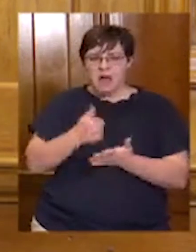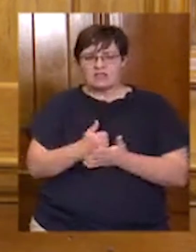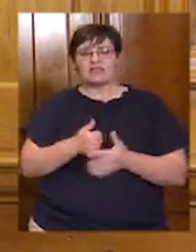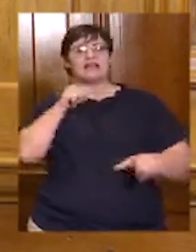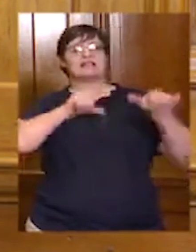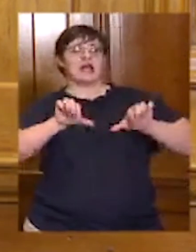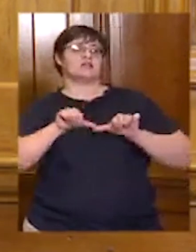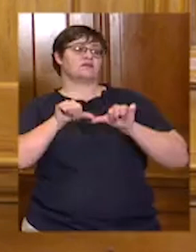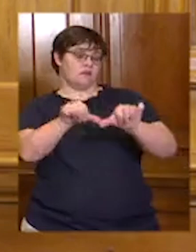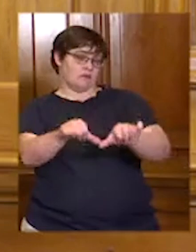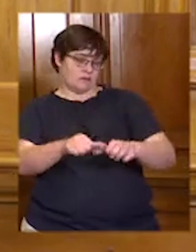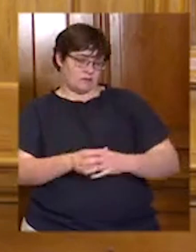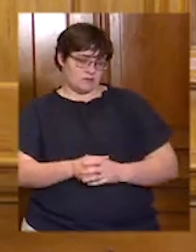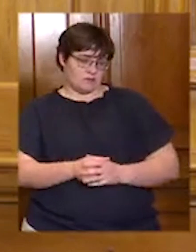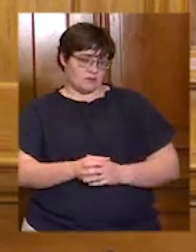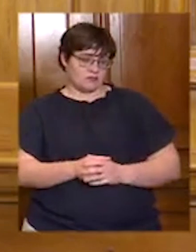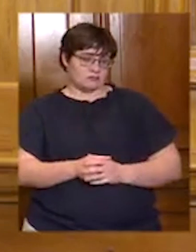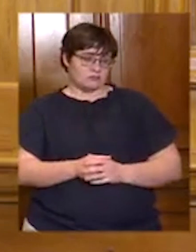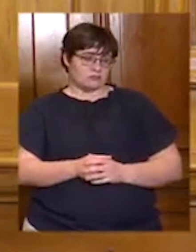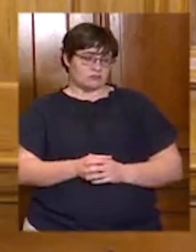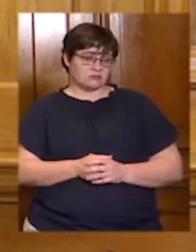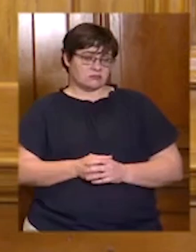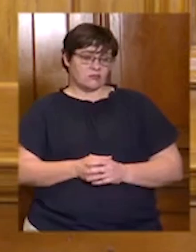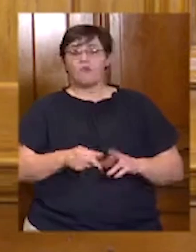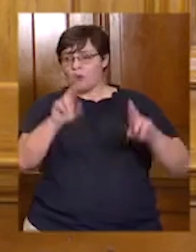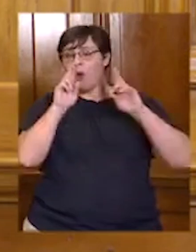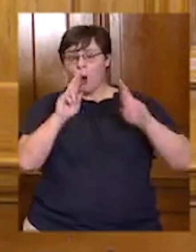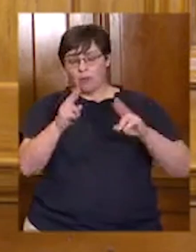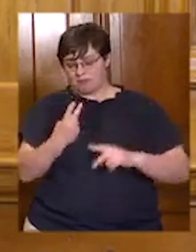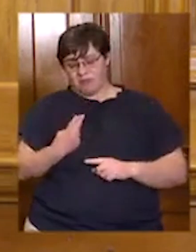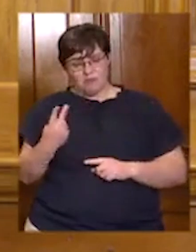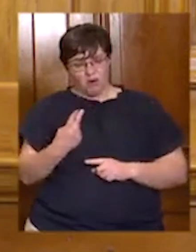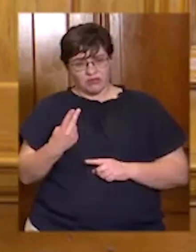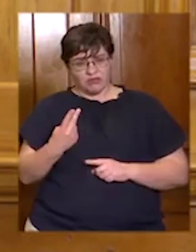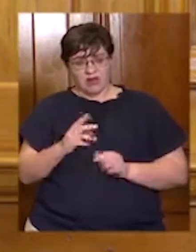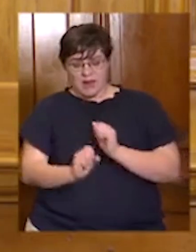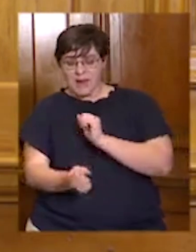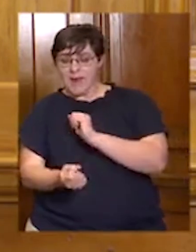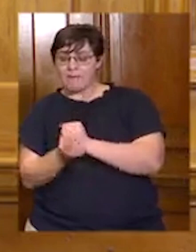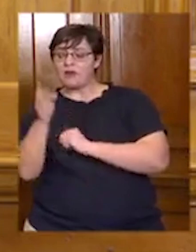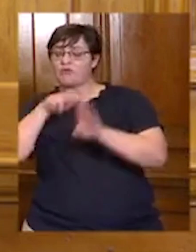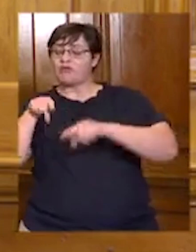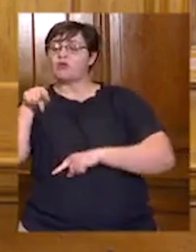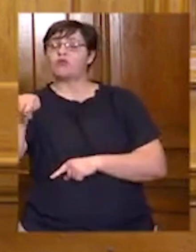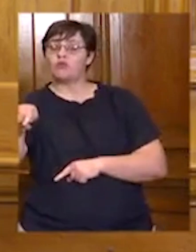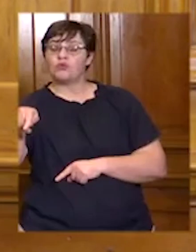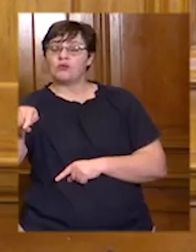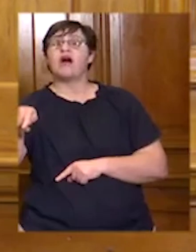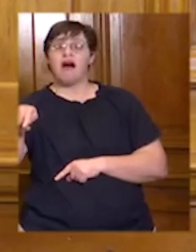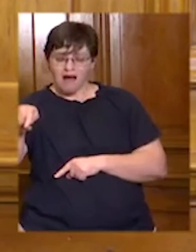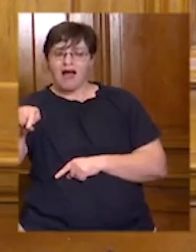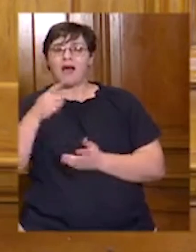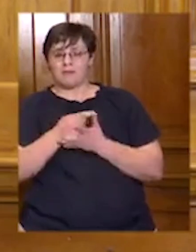both hopeful of a positive outcome when the issue comes up for review in the coming days